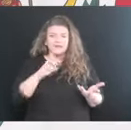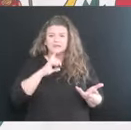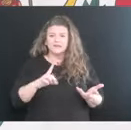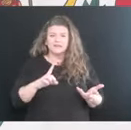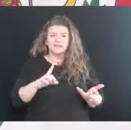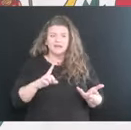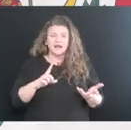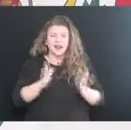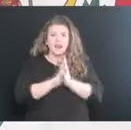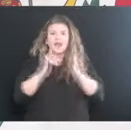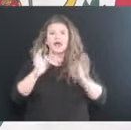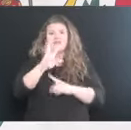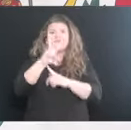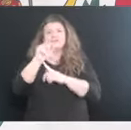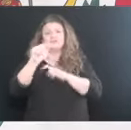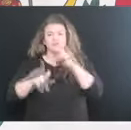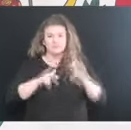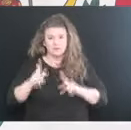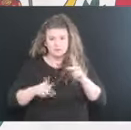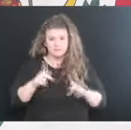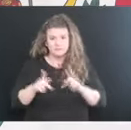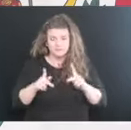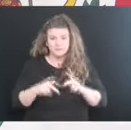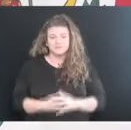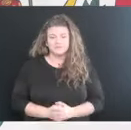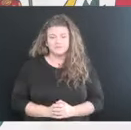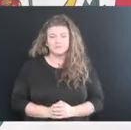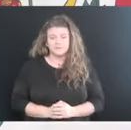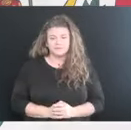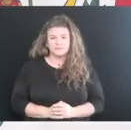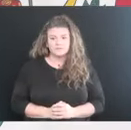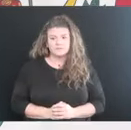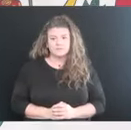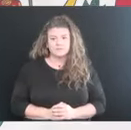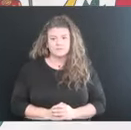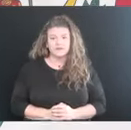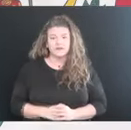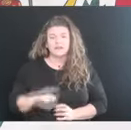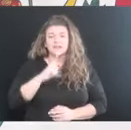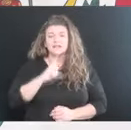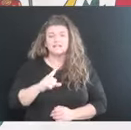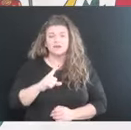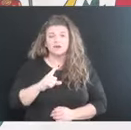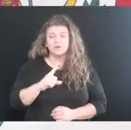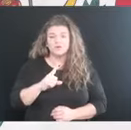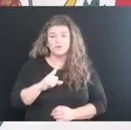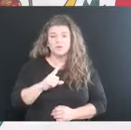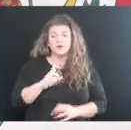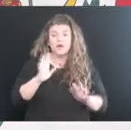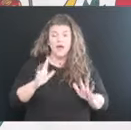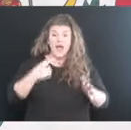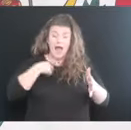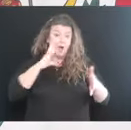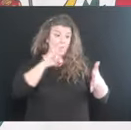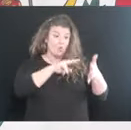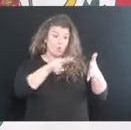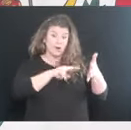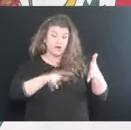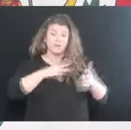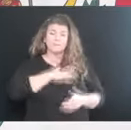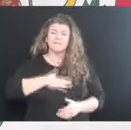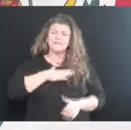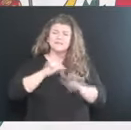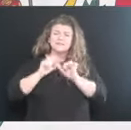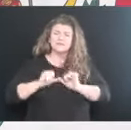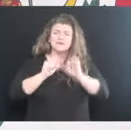ton of West Virginians. That's all there is to it, and and, and so, I'm going to read through those. Please keep them in